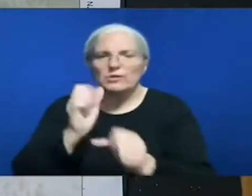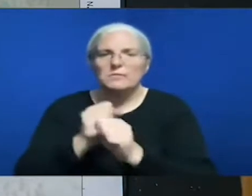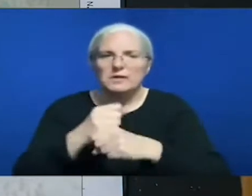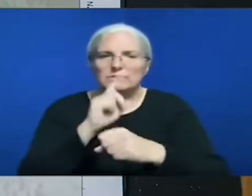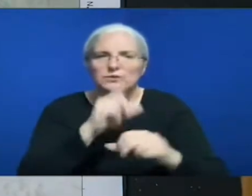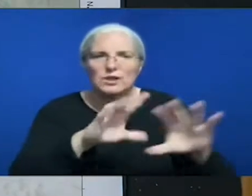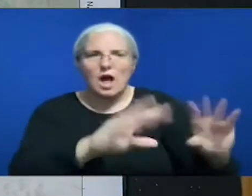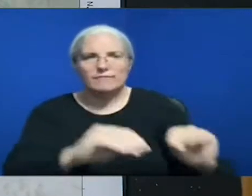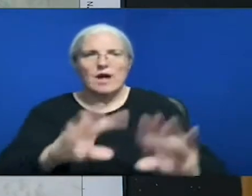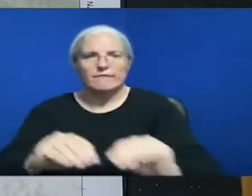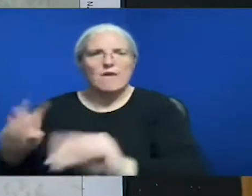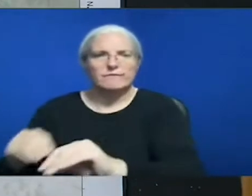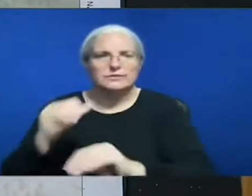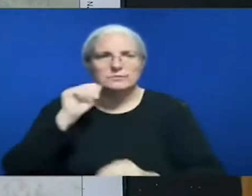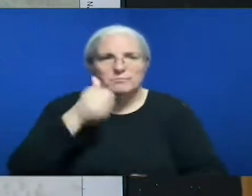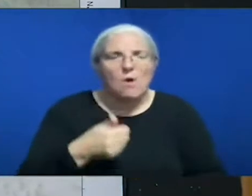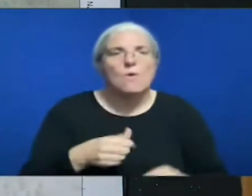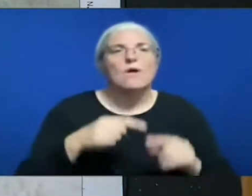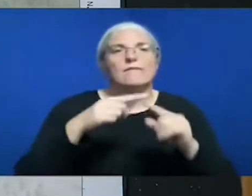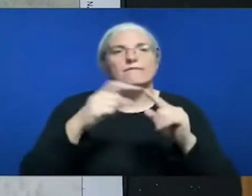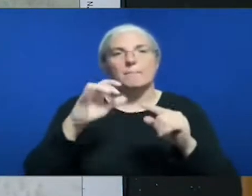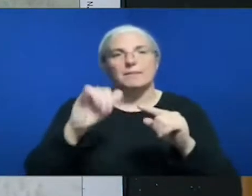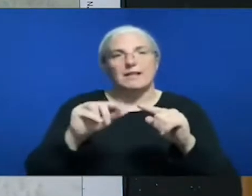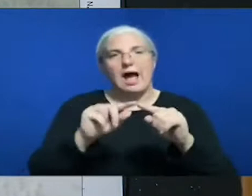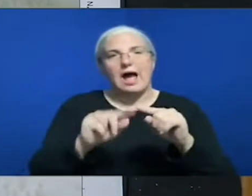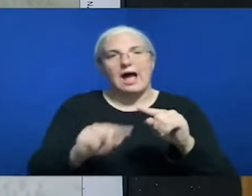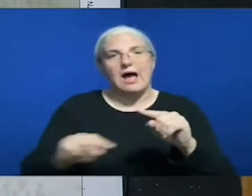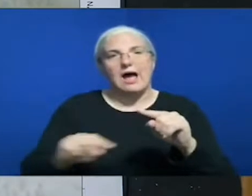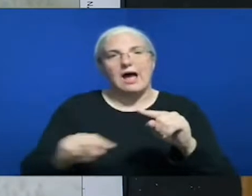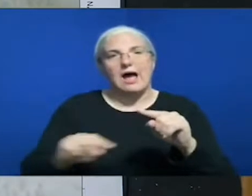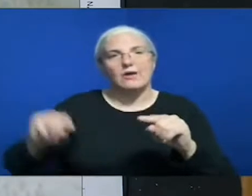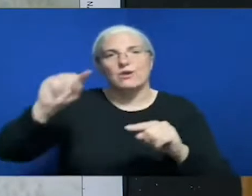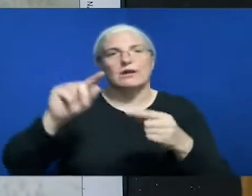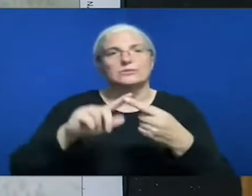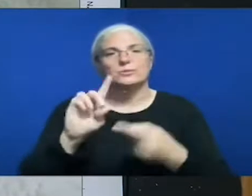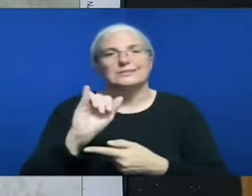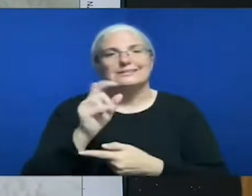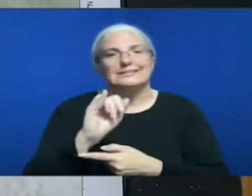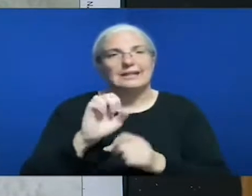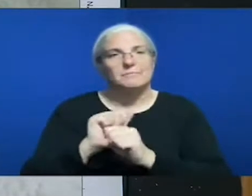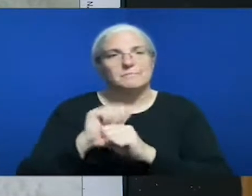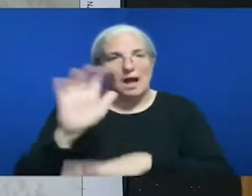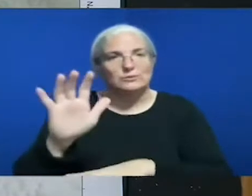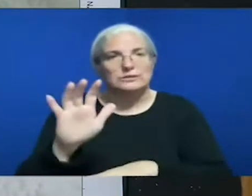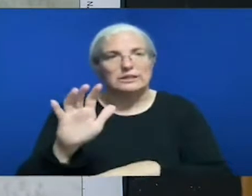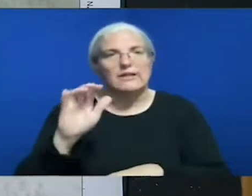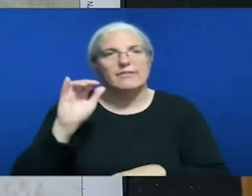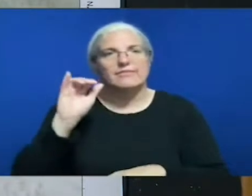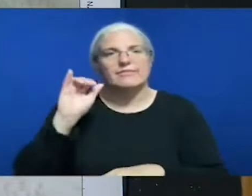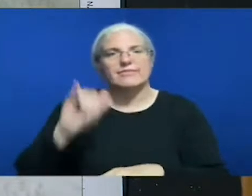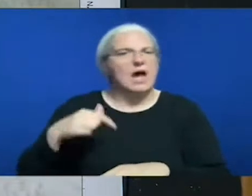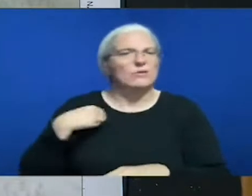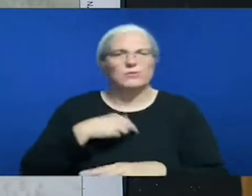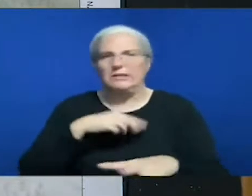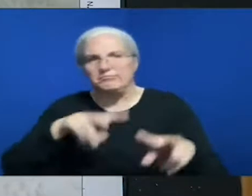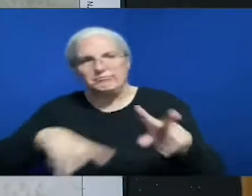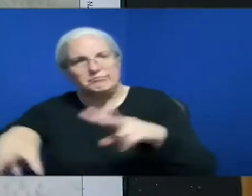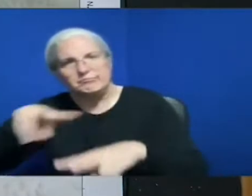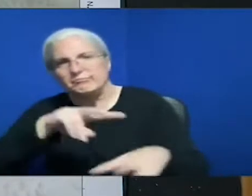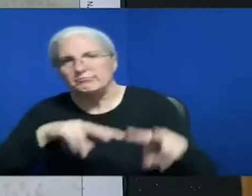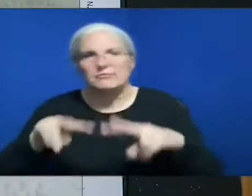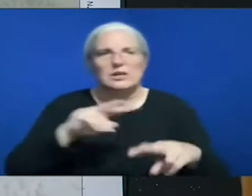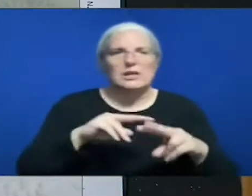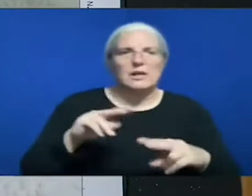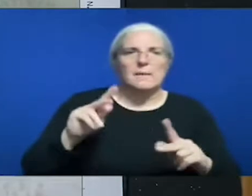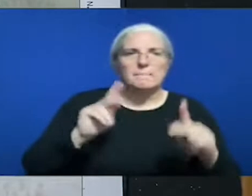Mountain is a piece of hand line that is in a patrol status and we had a couple people walk that today and check it and address